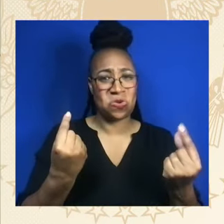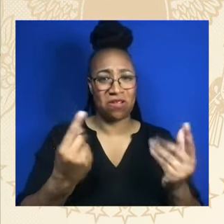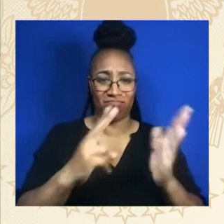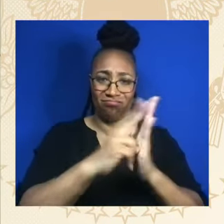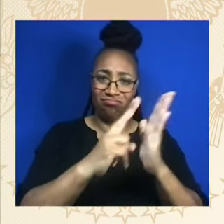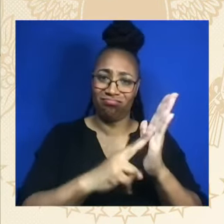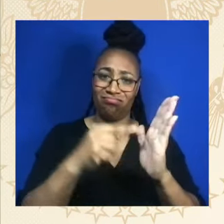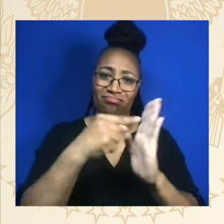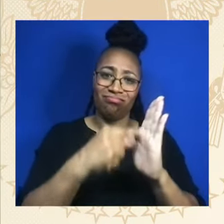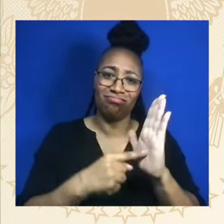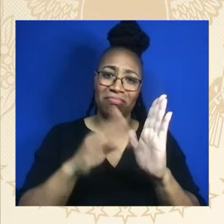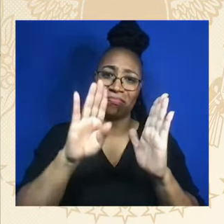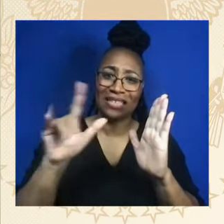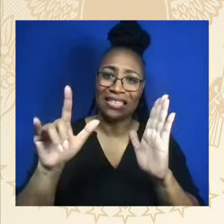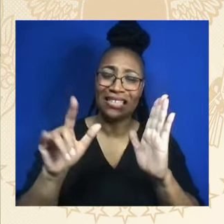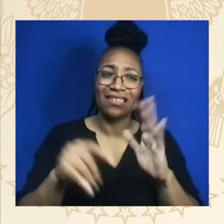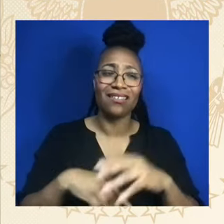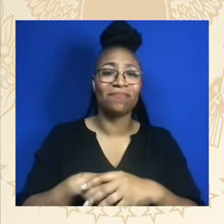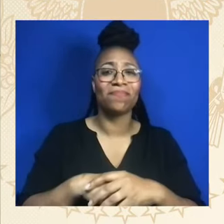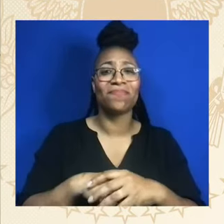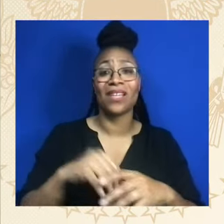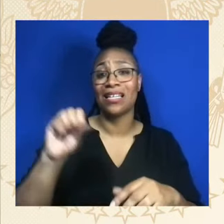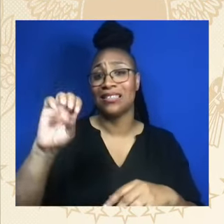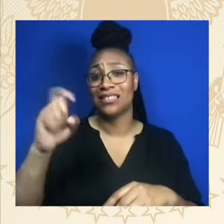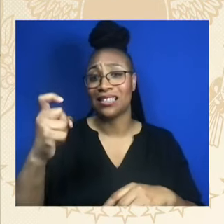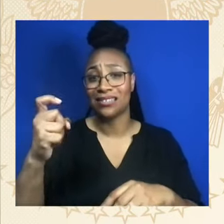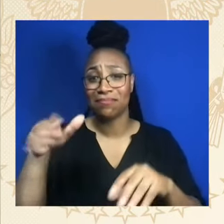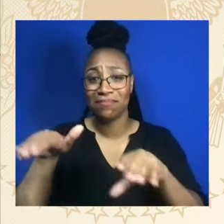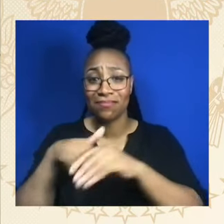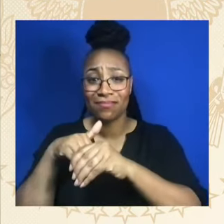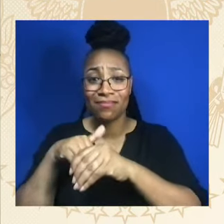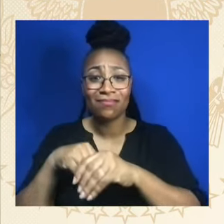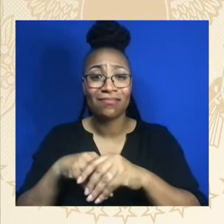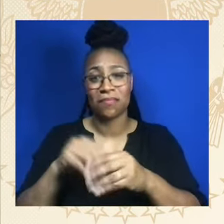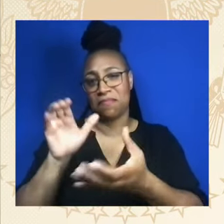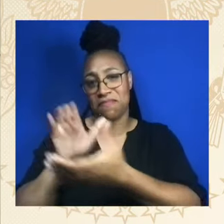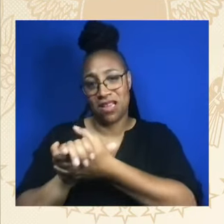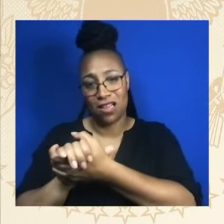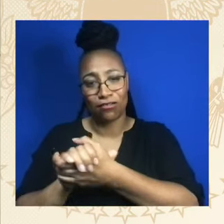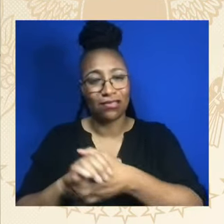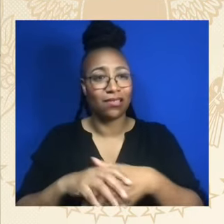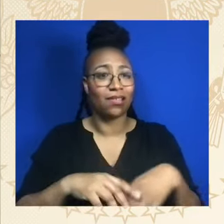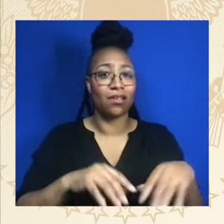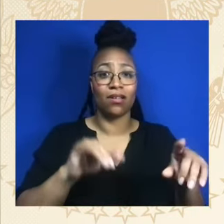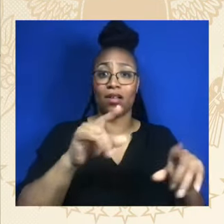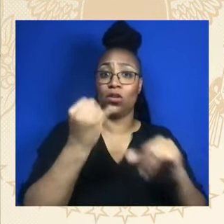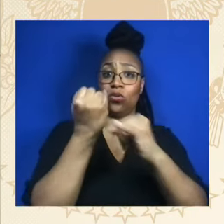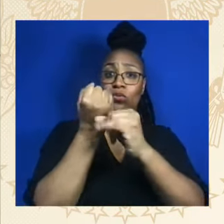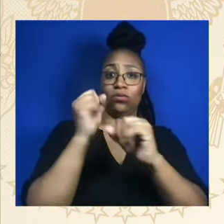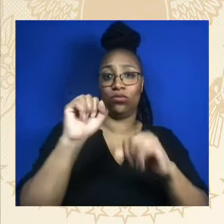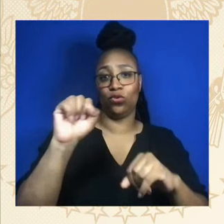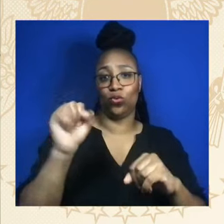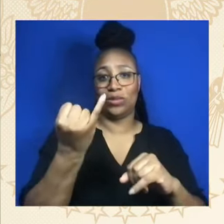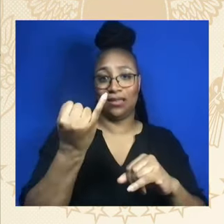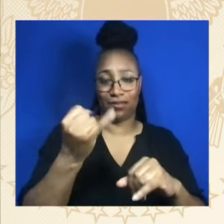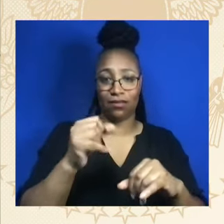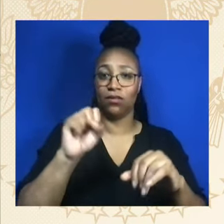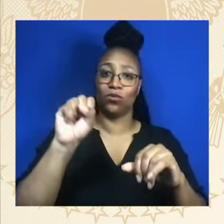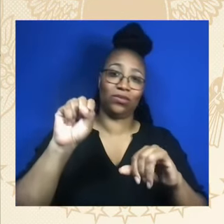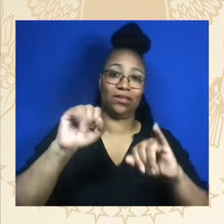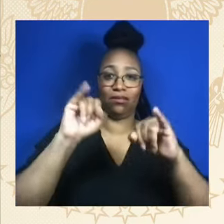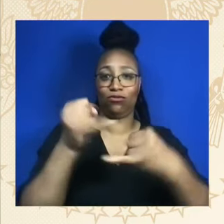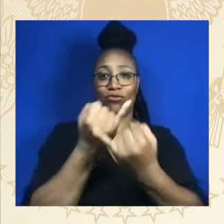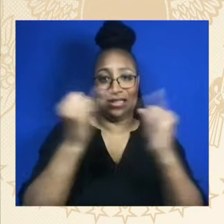holiday. You know, you've been key partners on executive orders I've signed advancing racial equality and justice